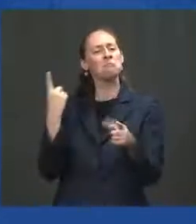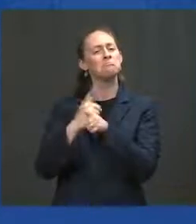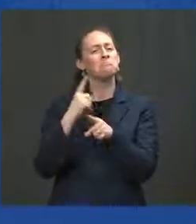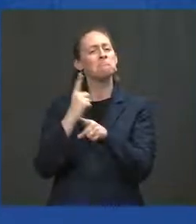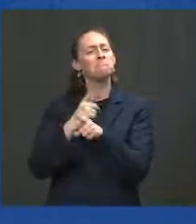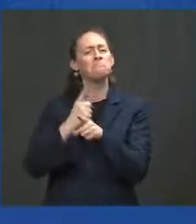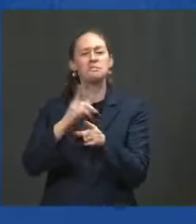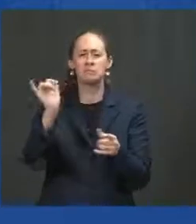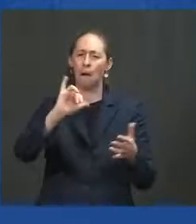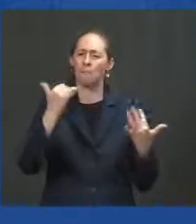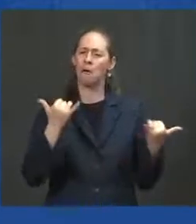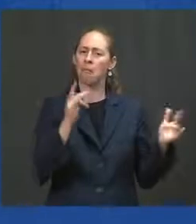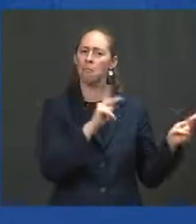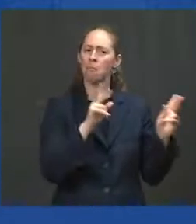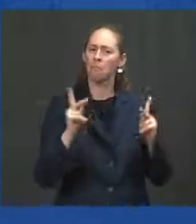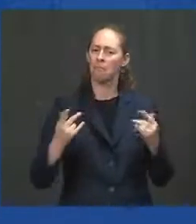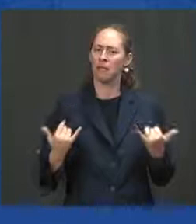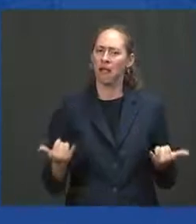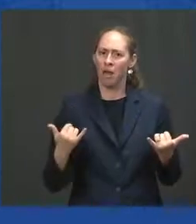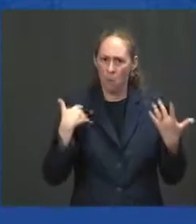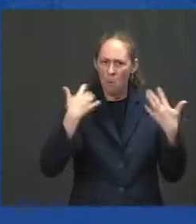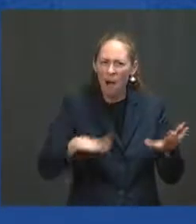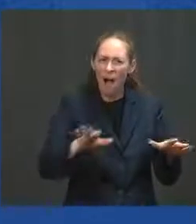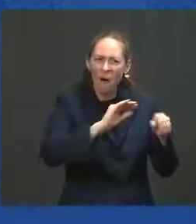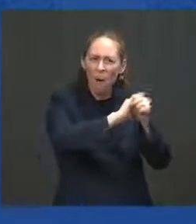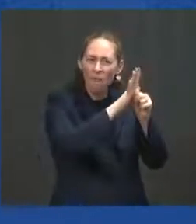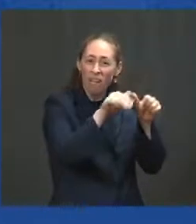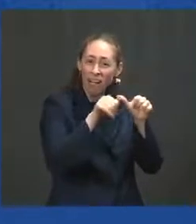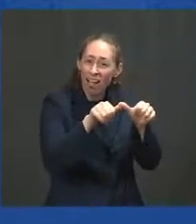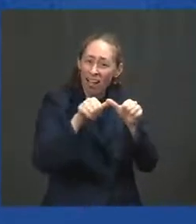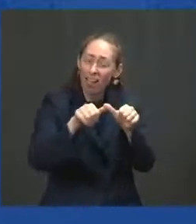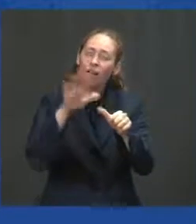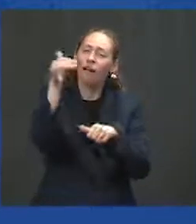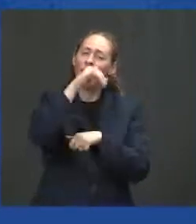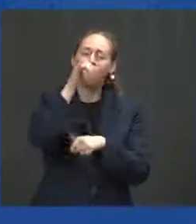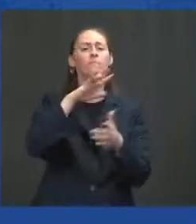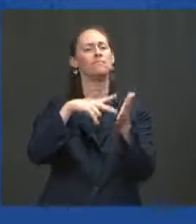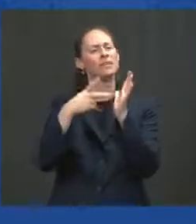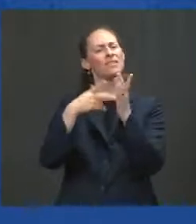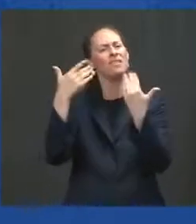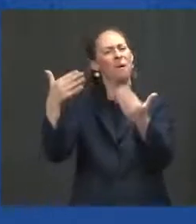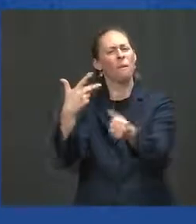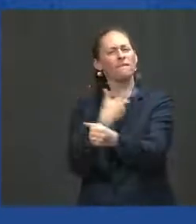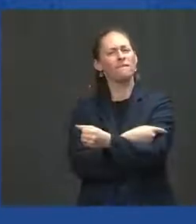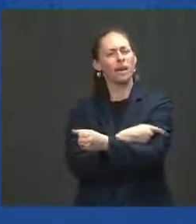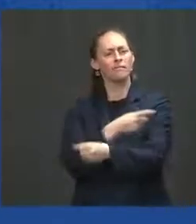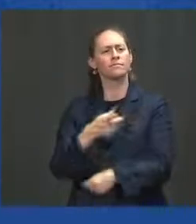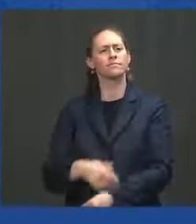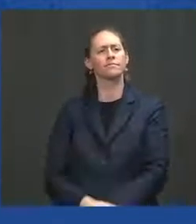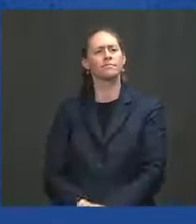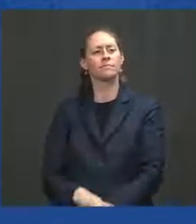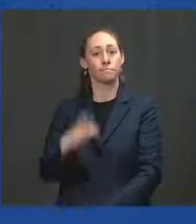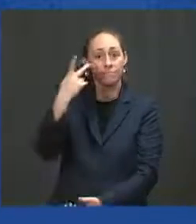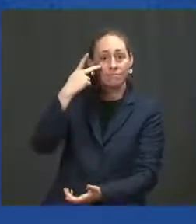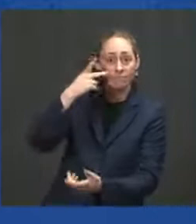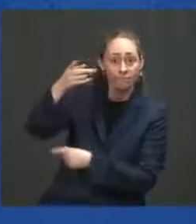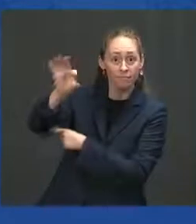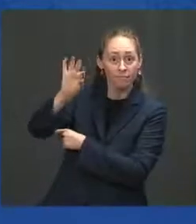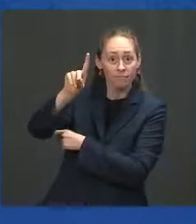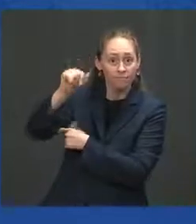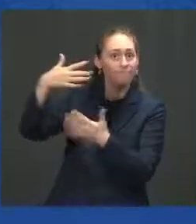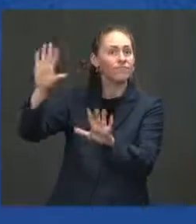COVID-19. With today's FDA full approval, there's another good reason to get vaccinated.